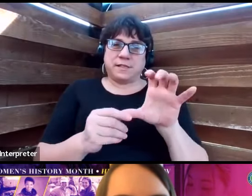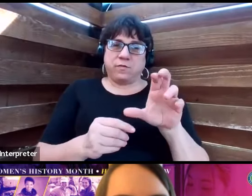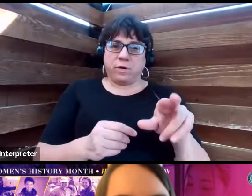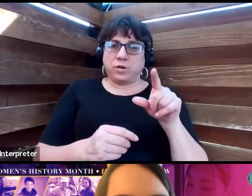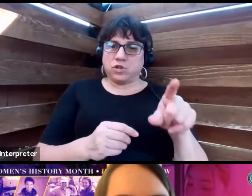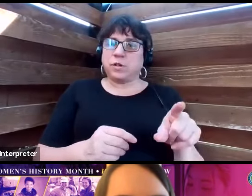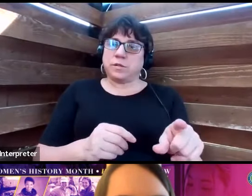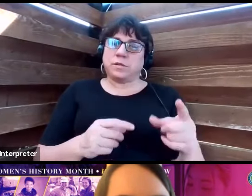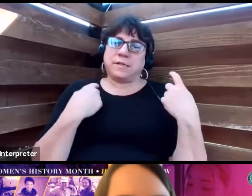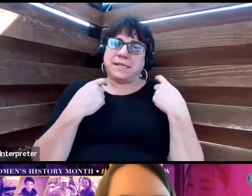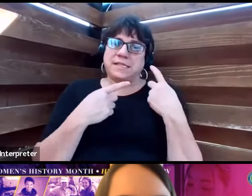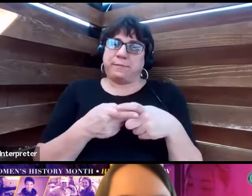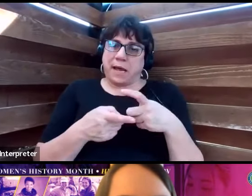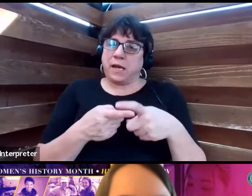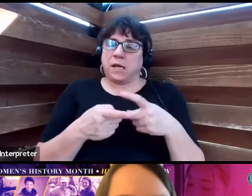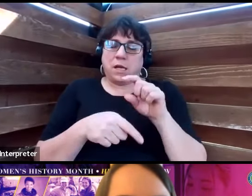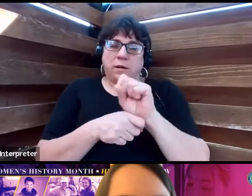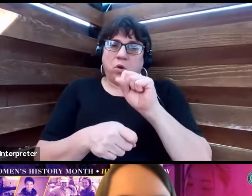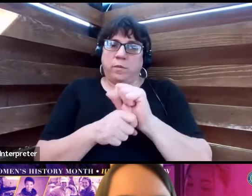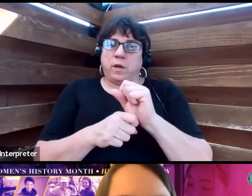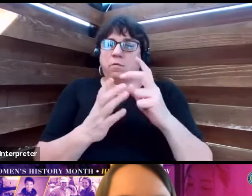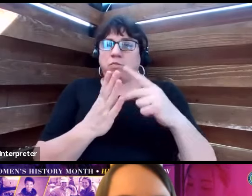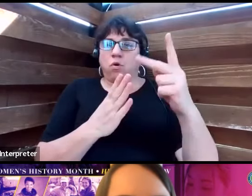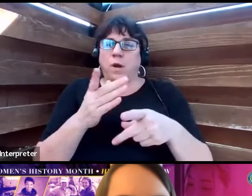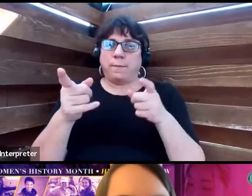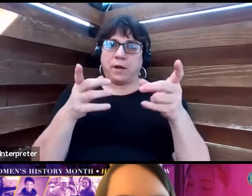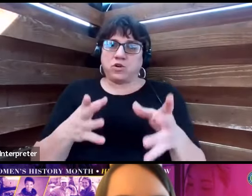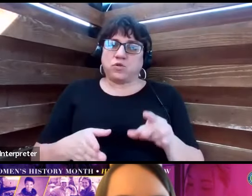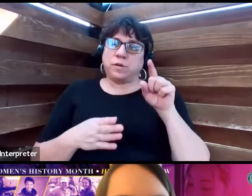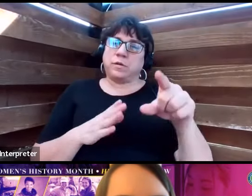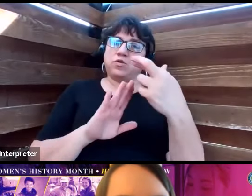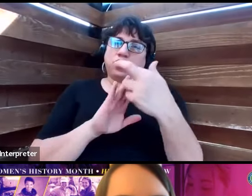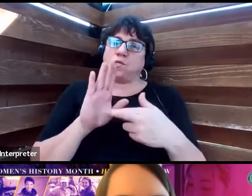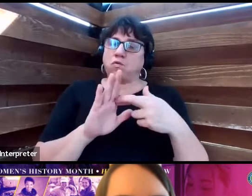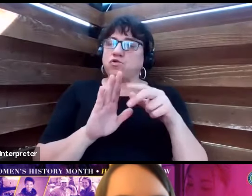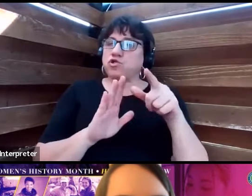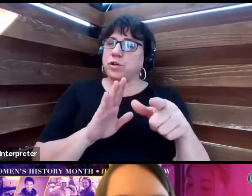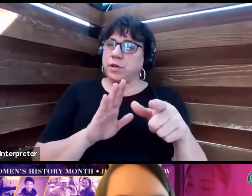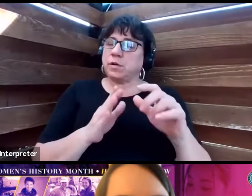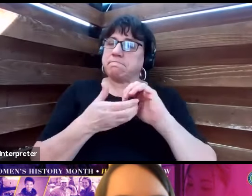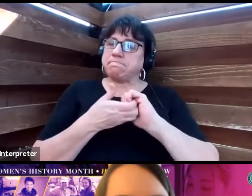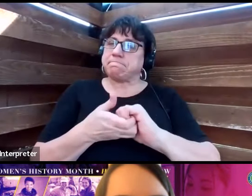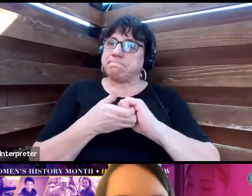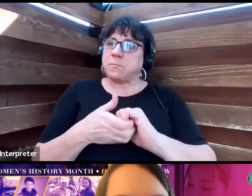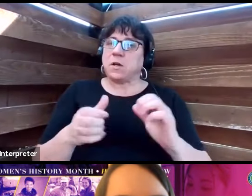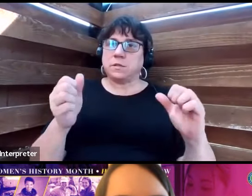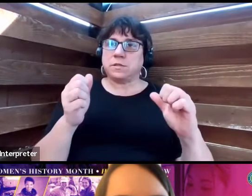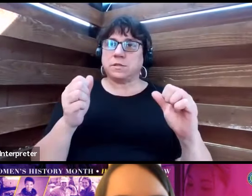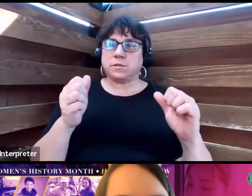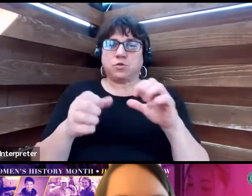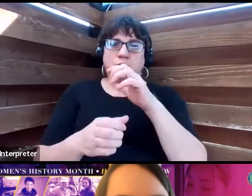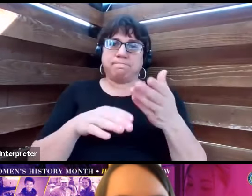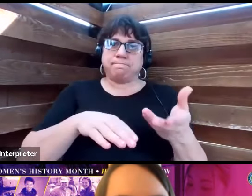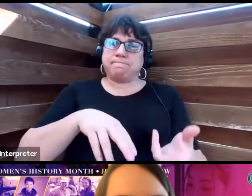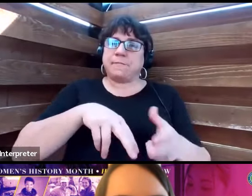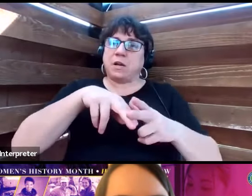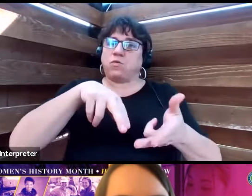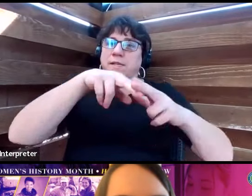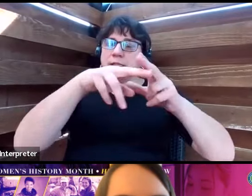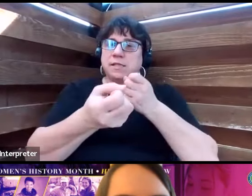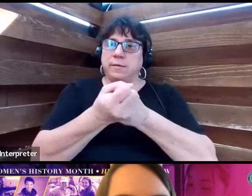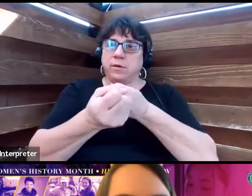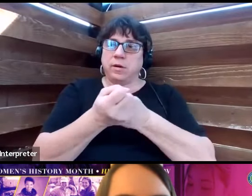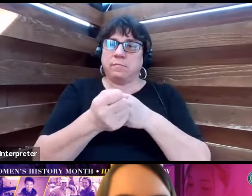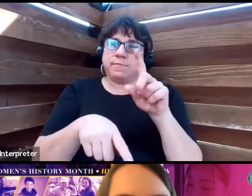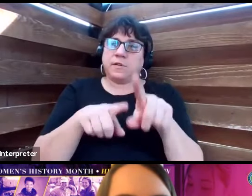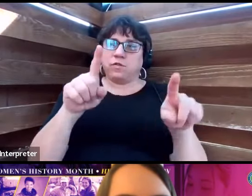as the Hispanic Employment Program Manager, and in this role, she works collaboratively to increase and support the